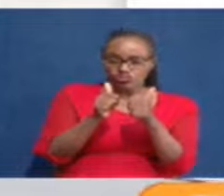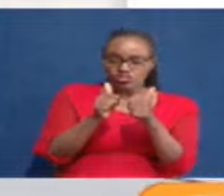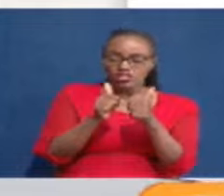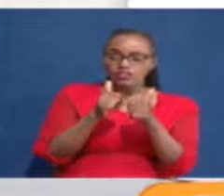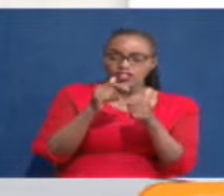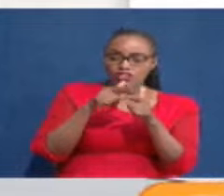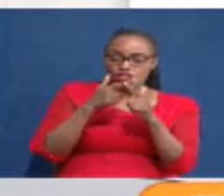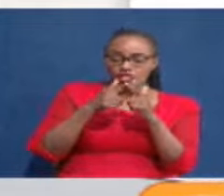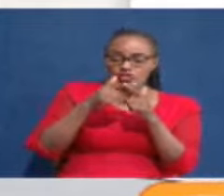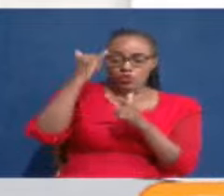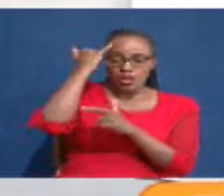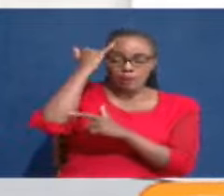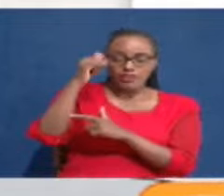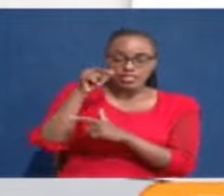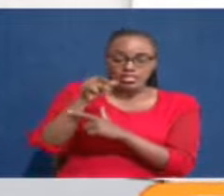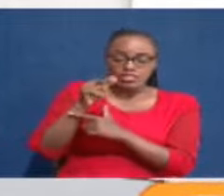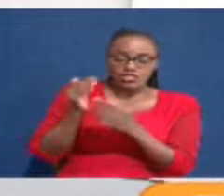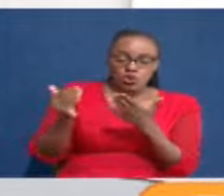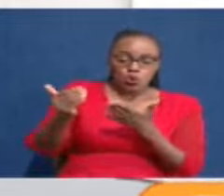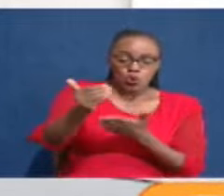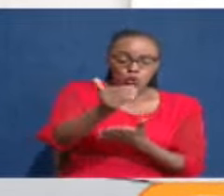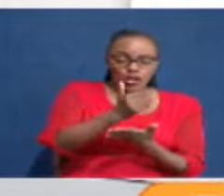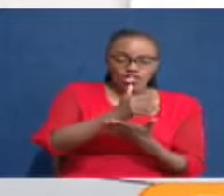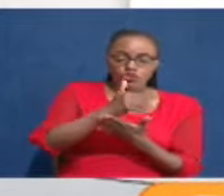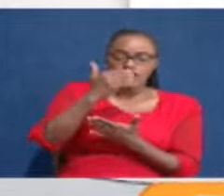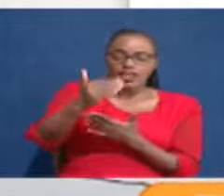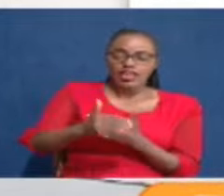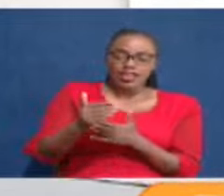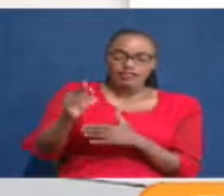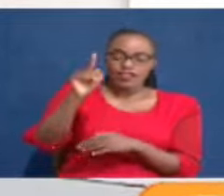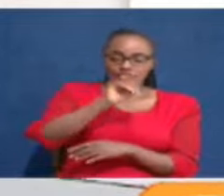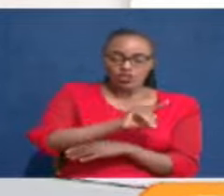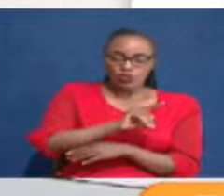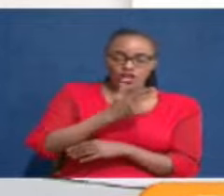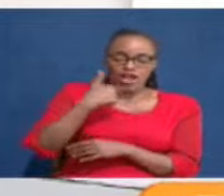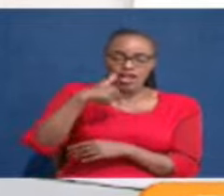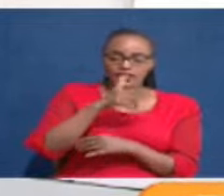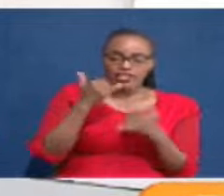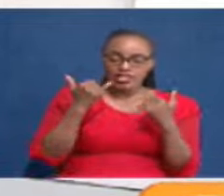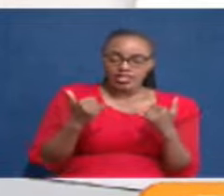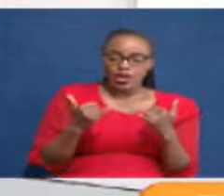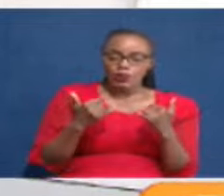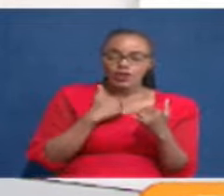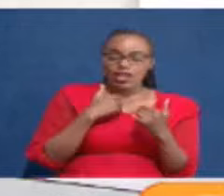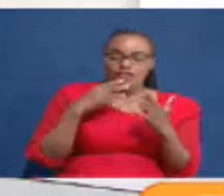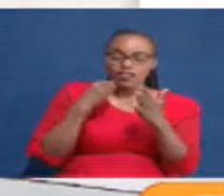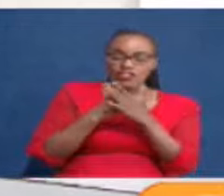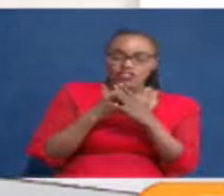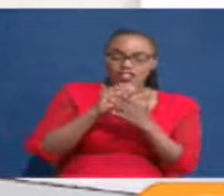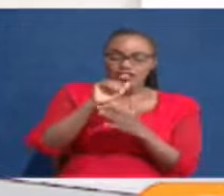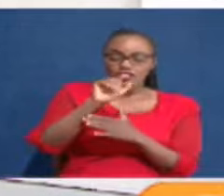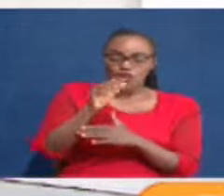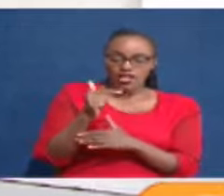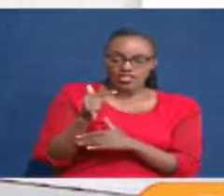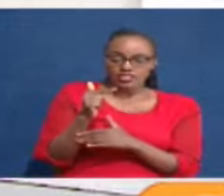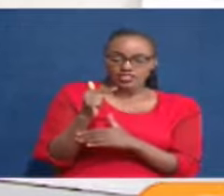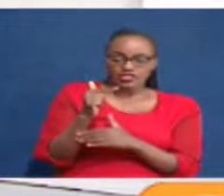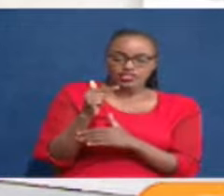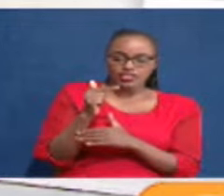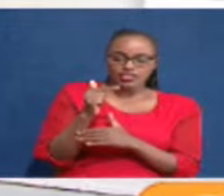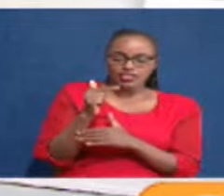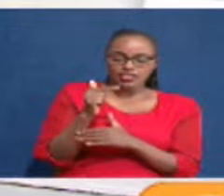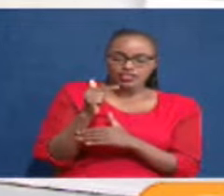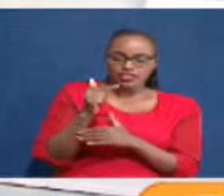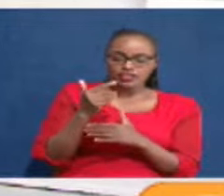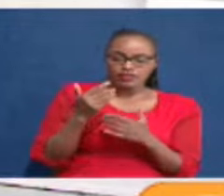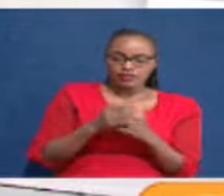volumes of that, you know, collection on a daily basis. And so now here we are with two finance acts back to back that have now